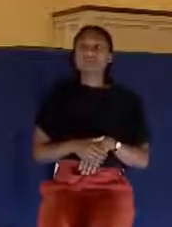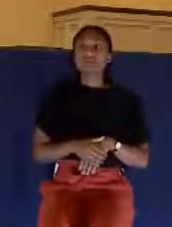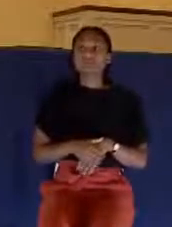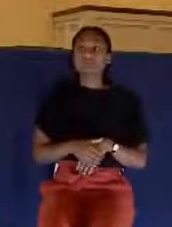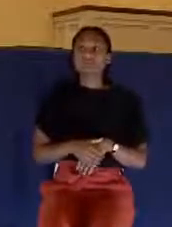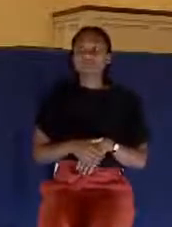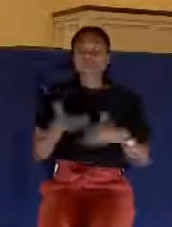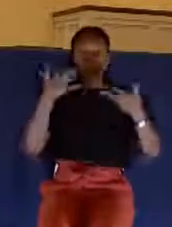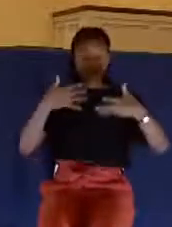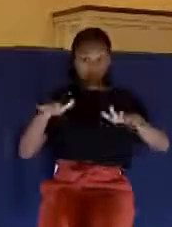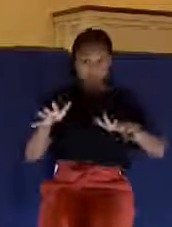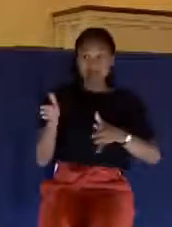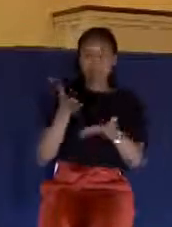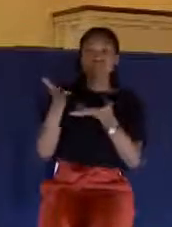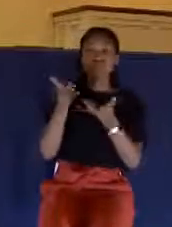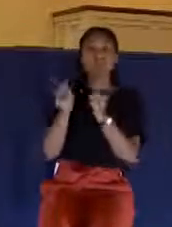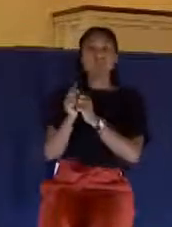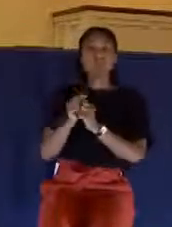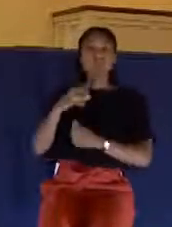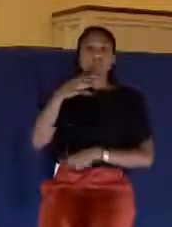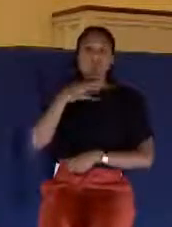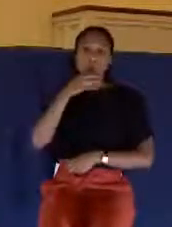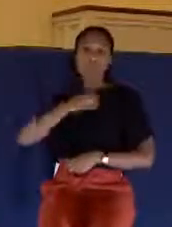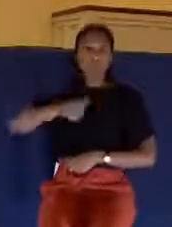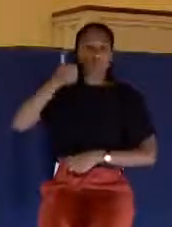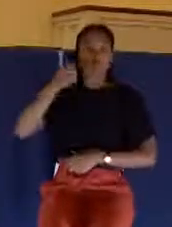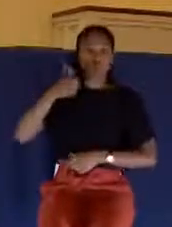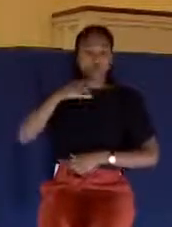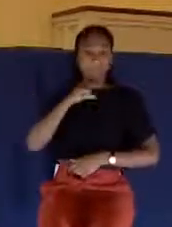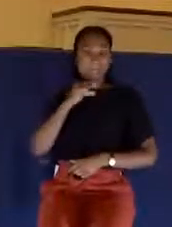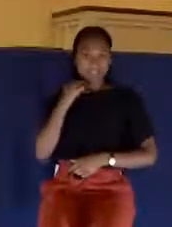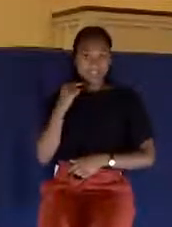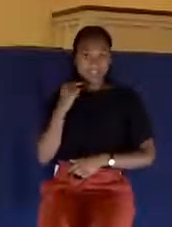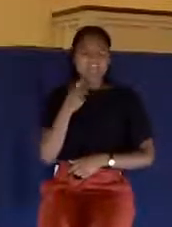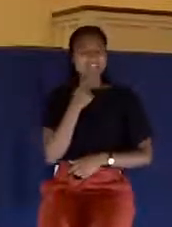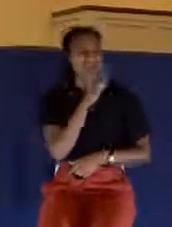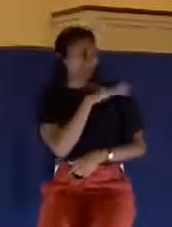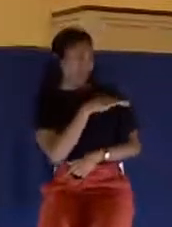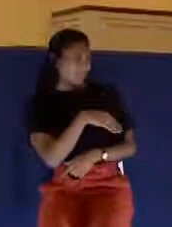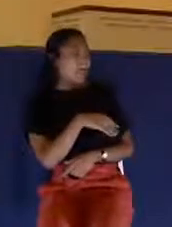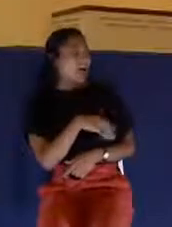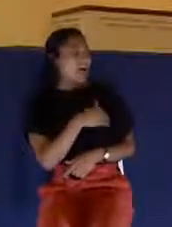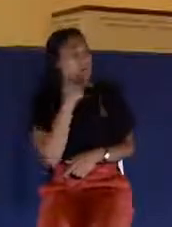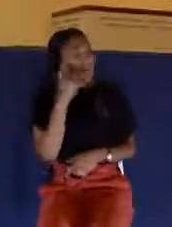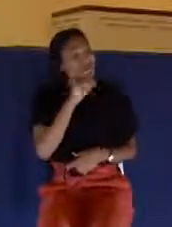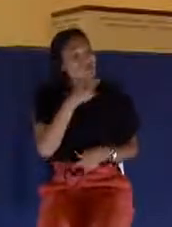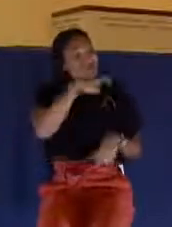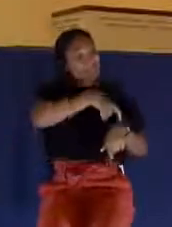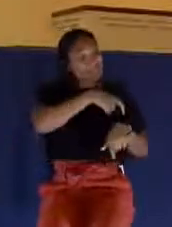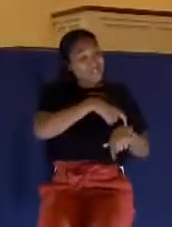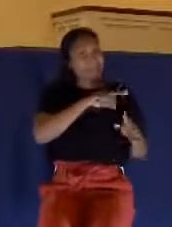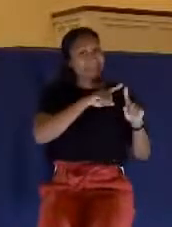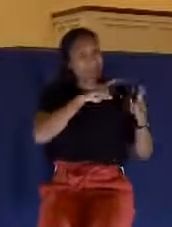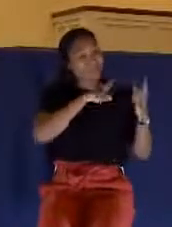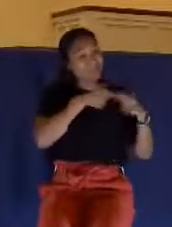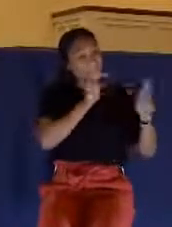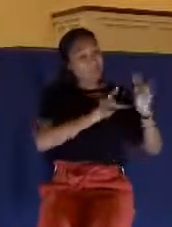to the younger priest, he said, look, I know that this is your first time, but when people confess, you have to say something besides wow.